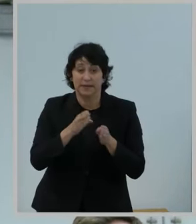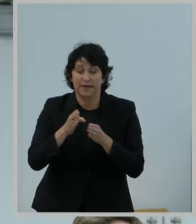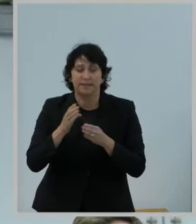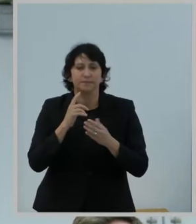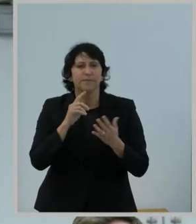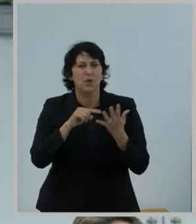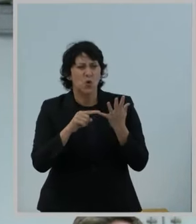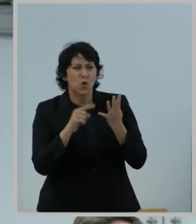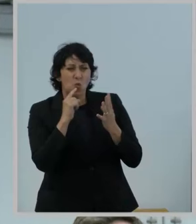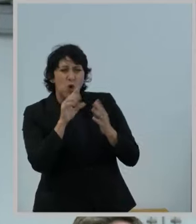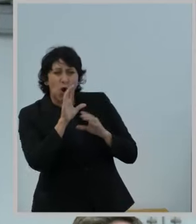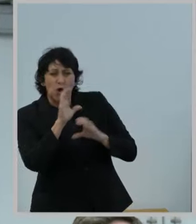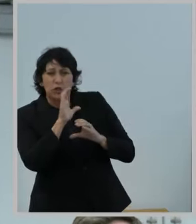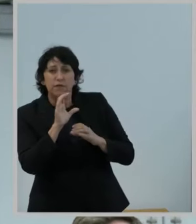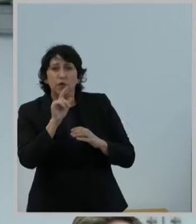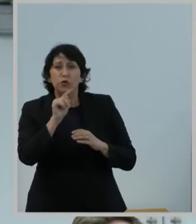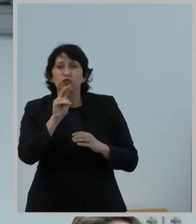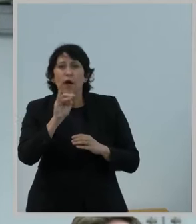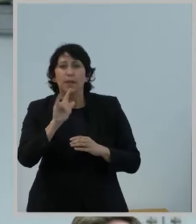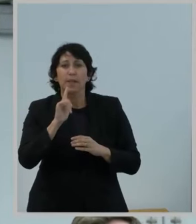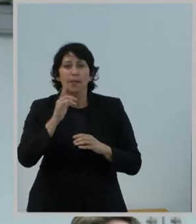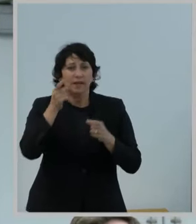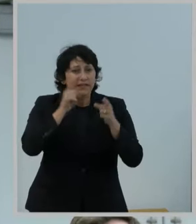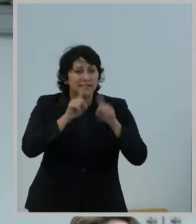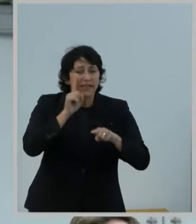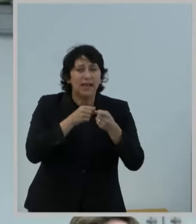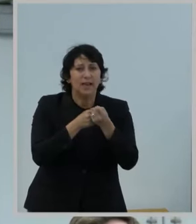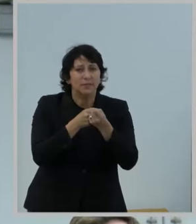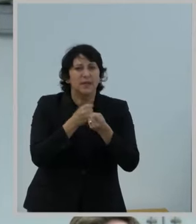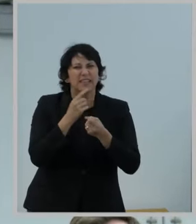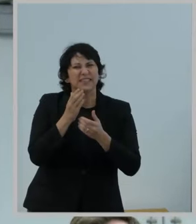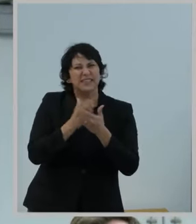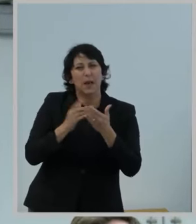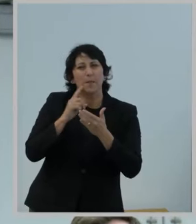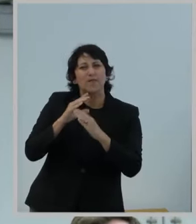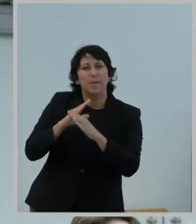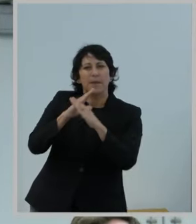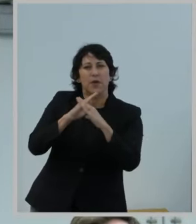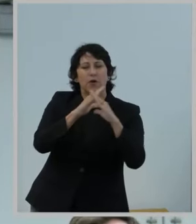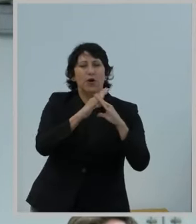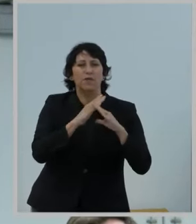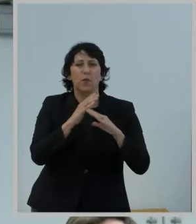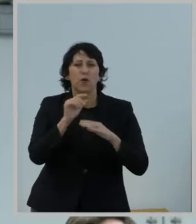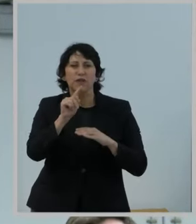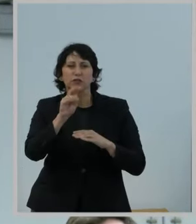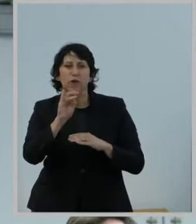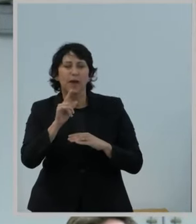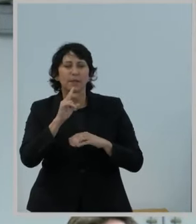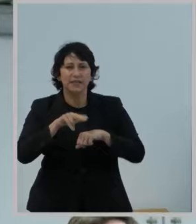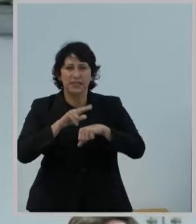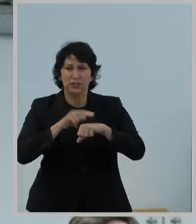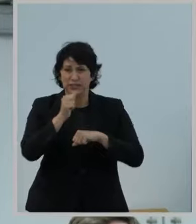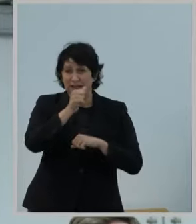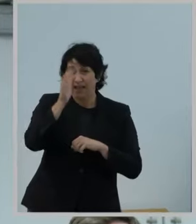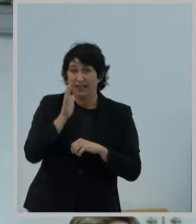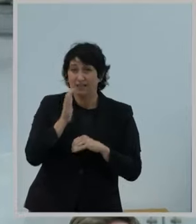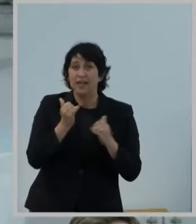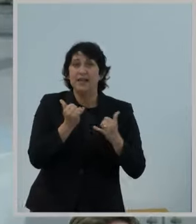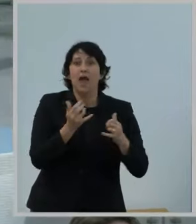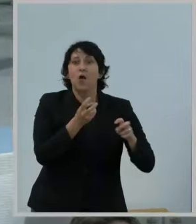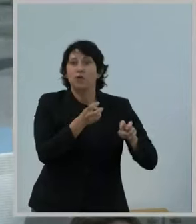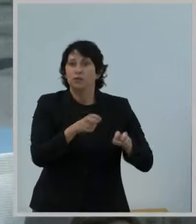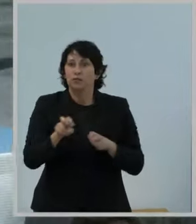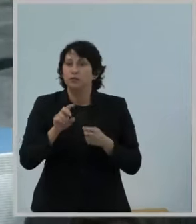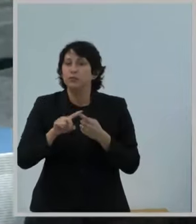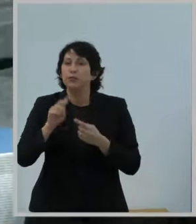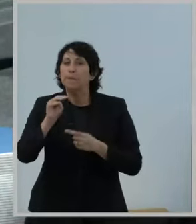the item would seek comment on tribal consent requirements and remaining barriers for tribal nations in Alaska. I now turn the presentation